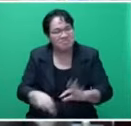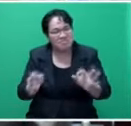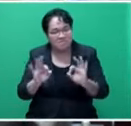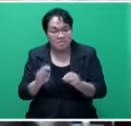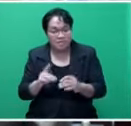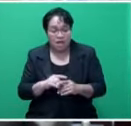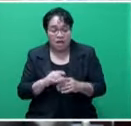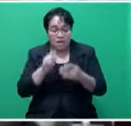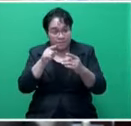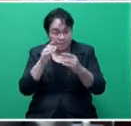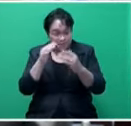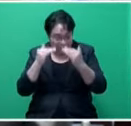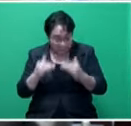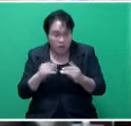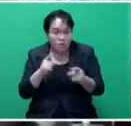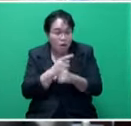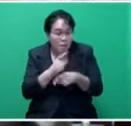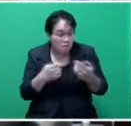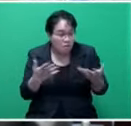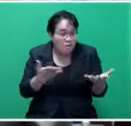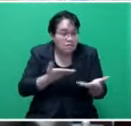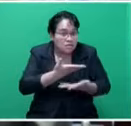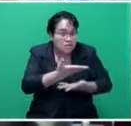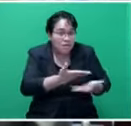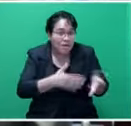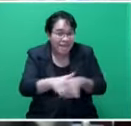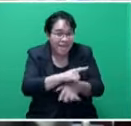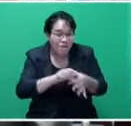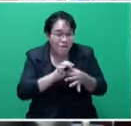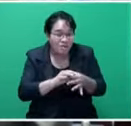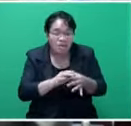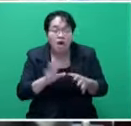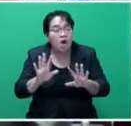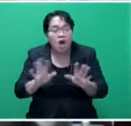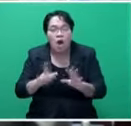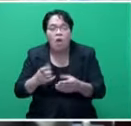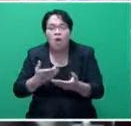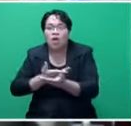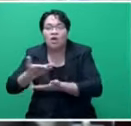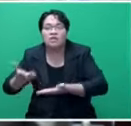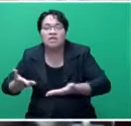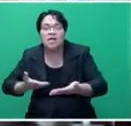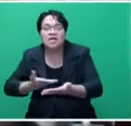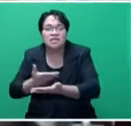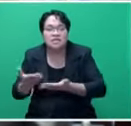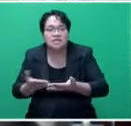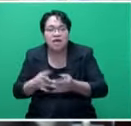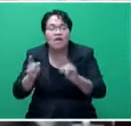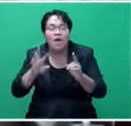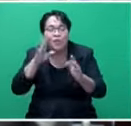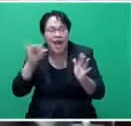consultations in this particular act refers to the consultations in respect of